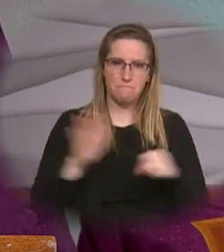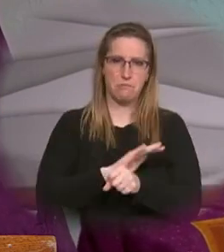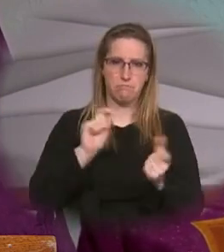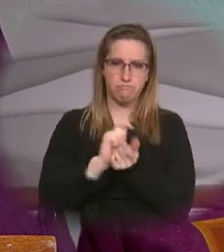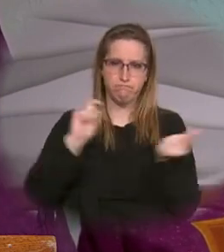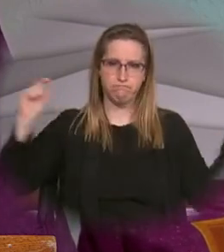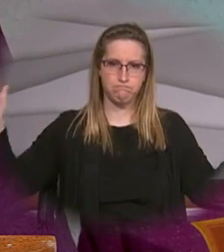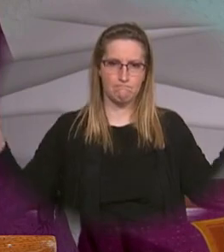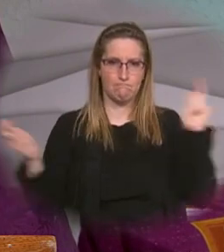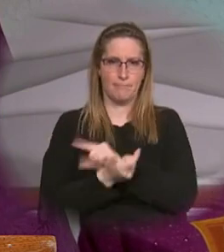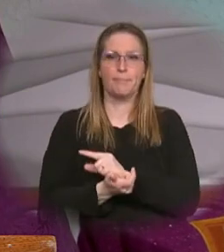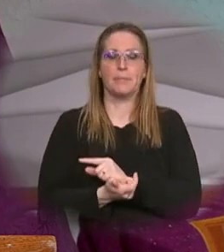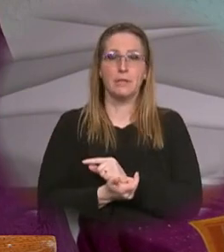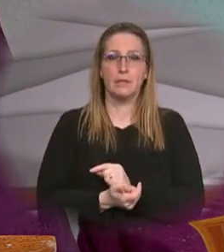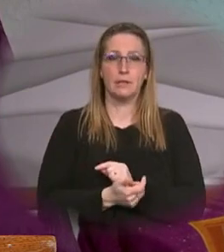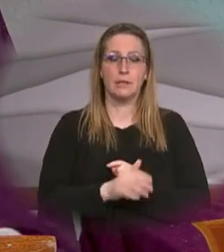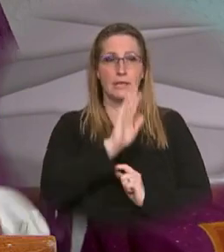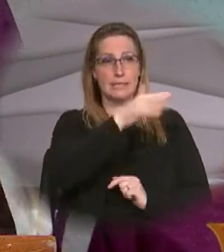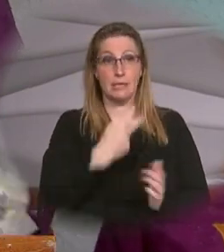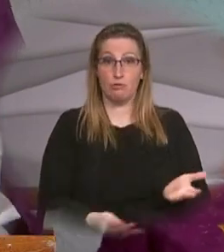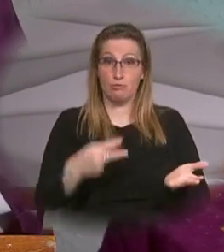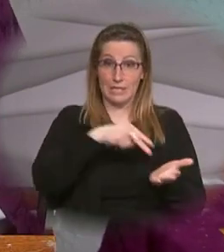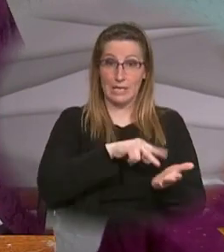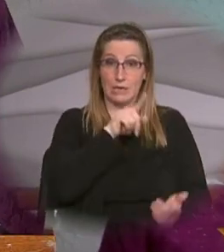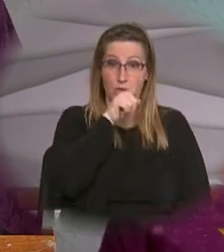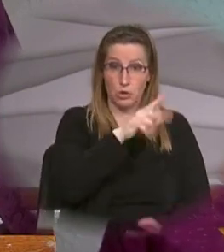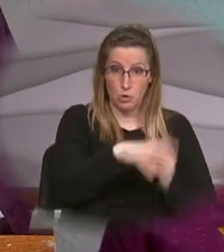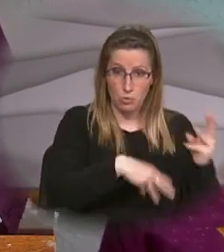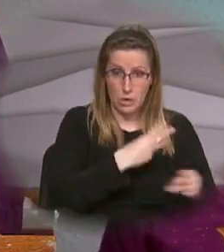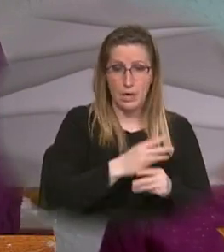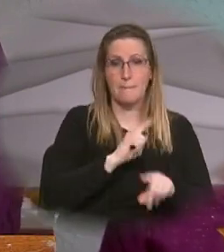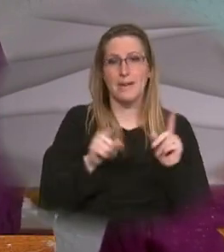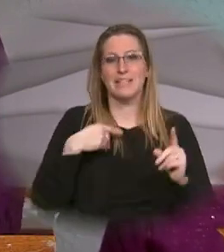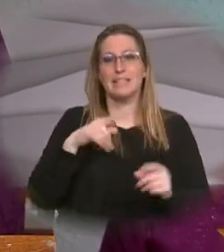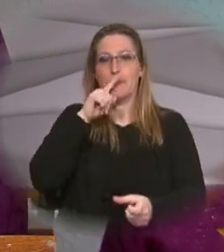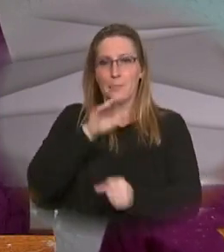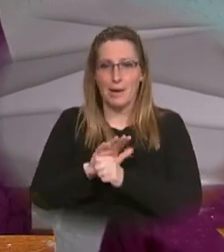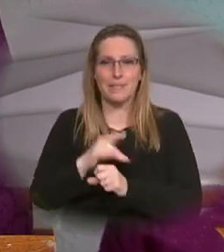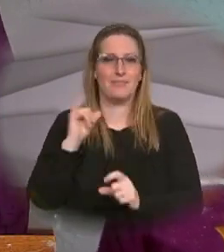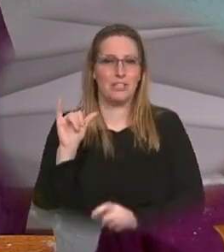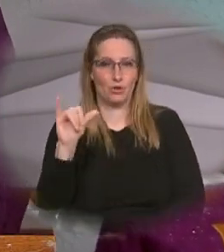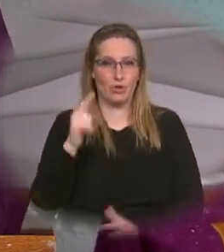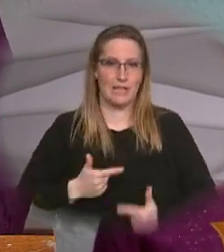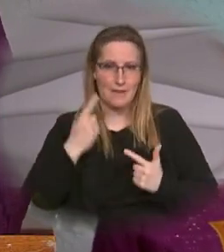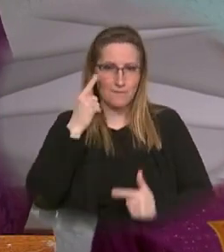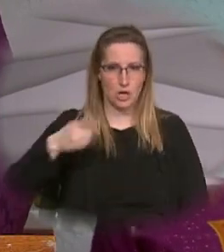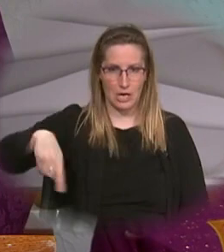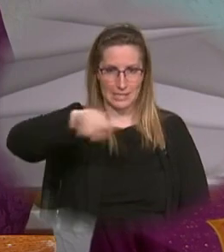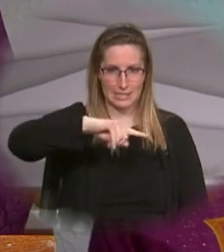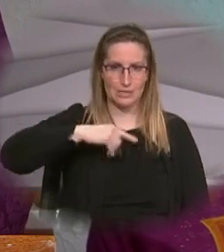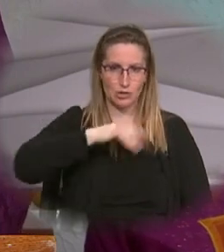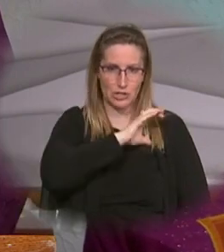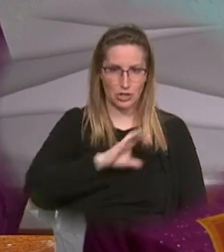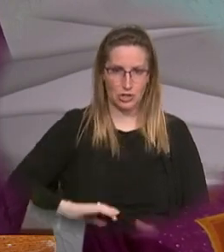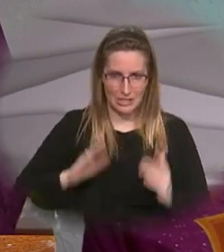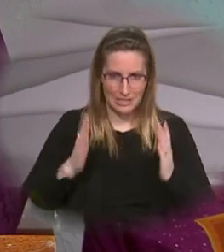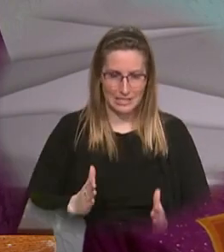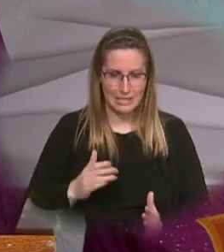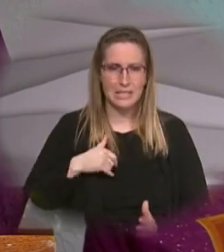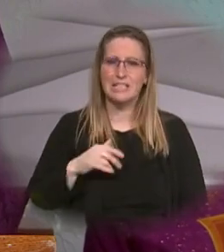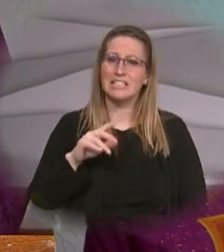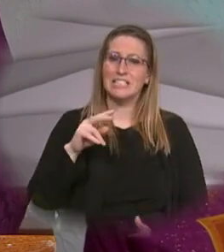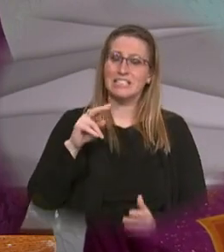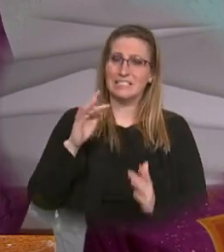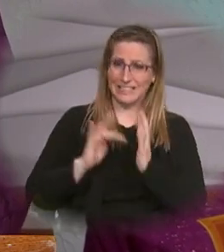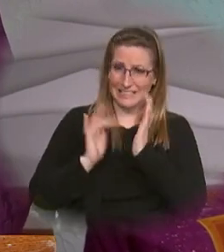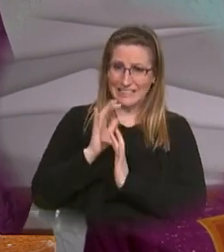his risen reality but also the promise for us of eternal life so for us as Christians Jesus rising